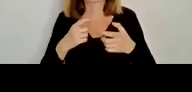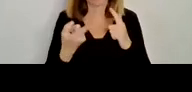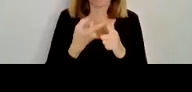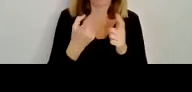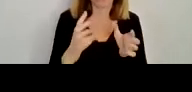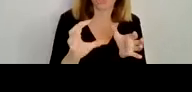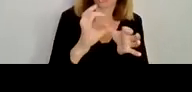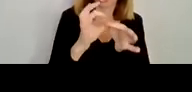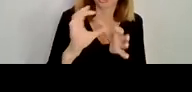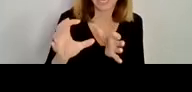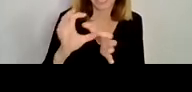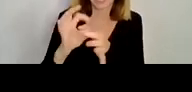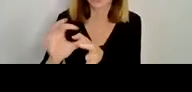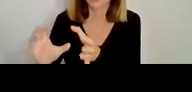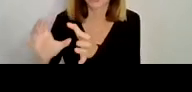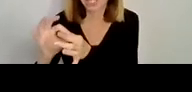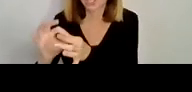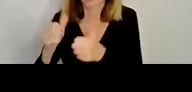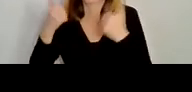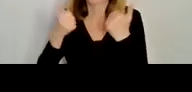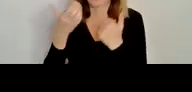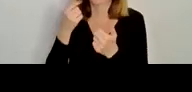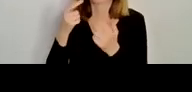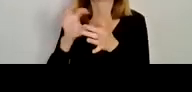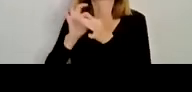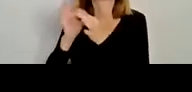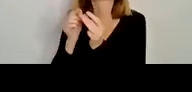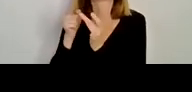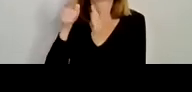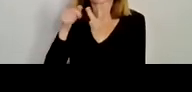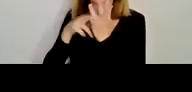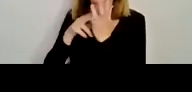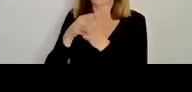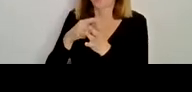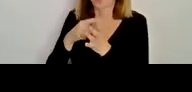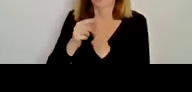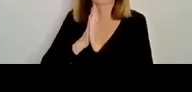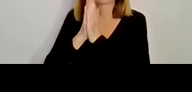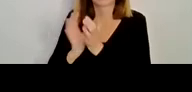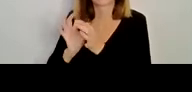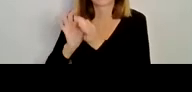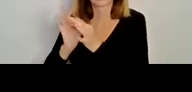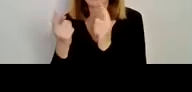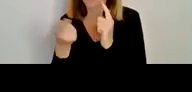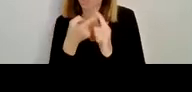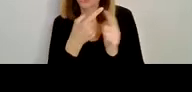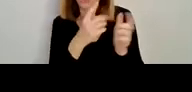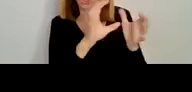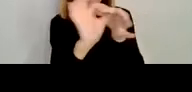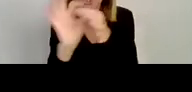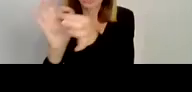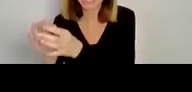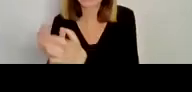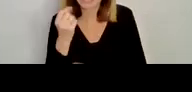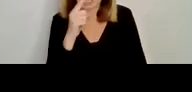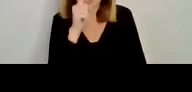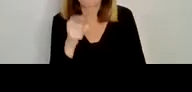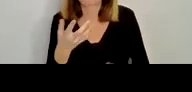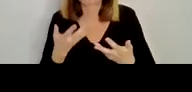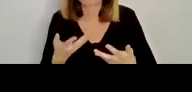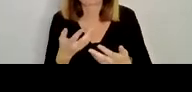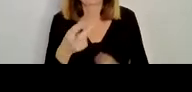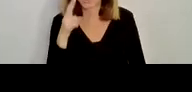that we have with Iona? Are there other ecclesiastical sites that we can point to? And I think we can see here a sort of an almost hidden history